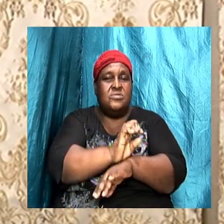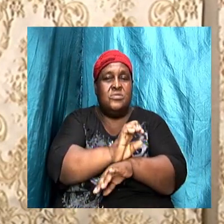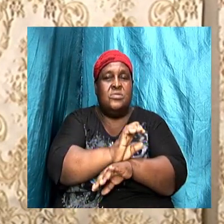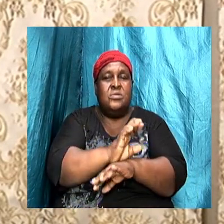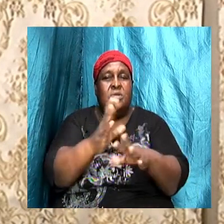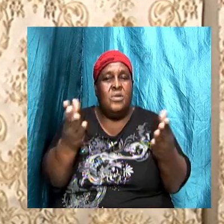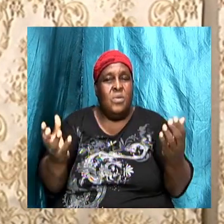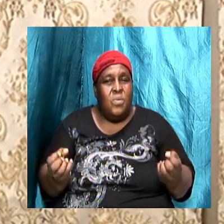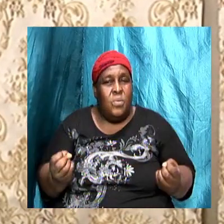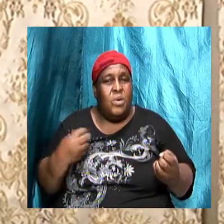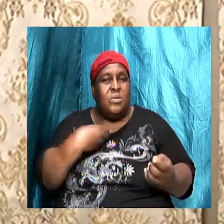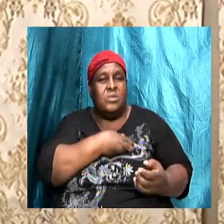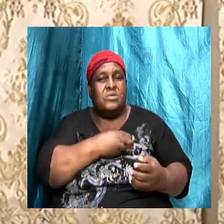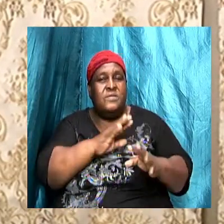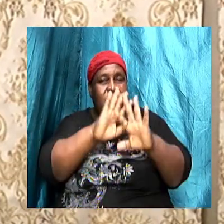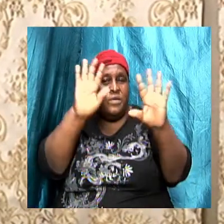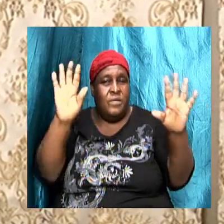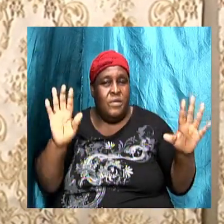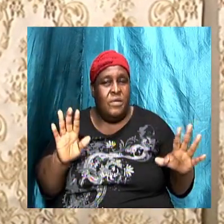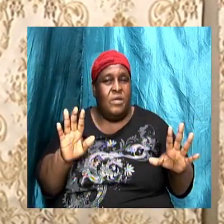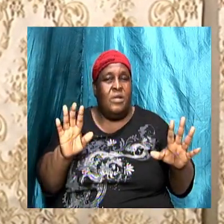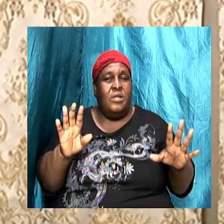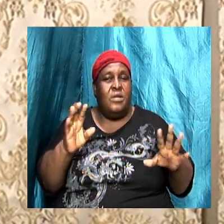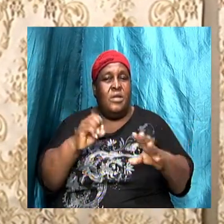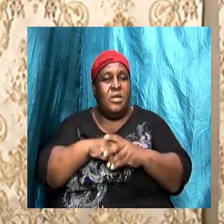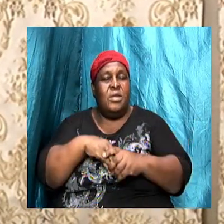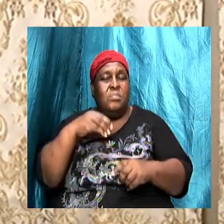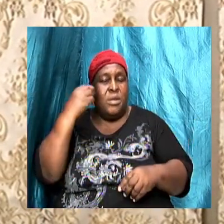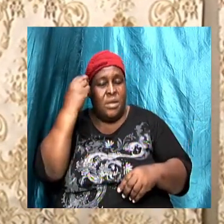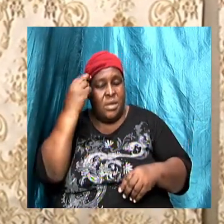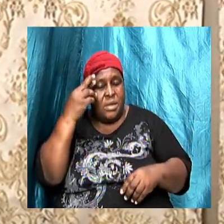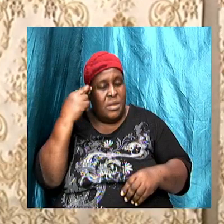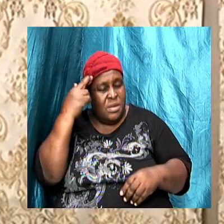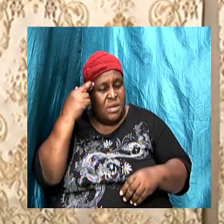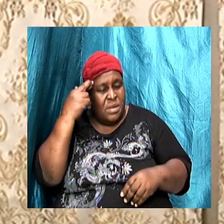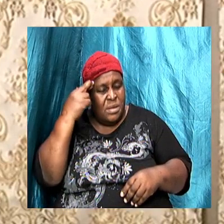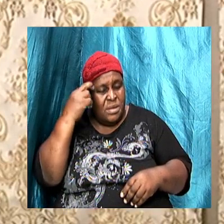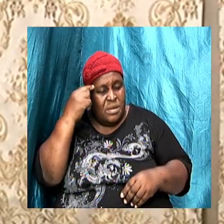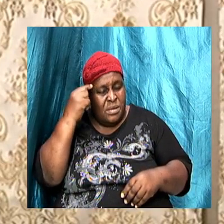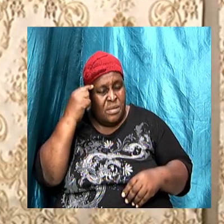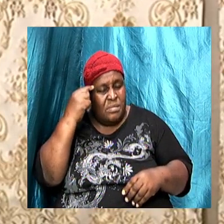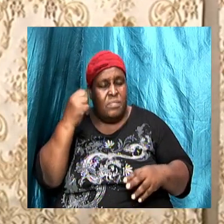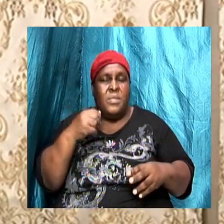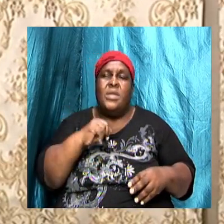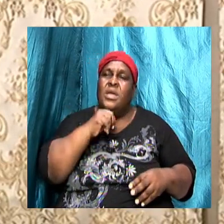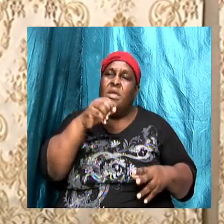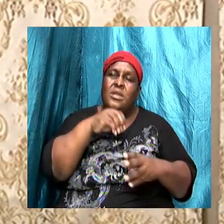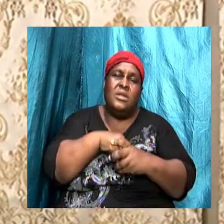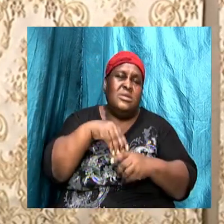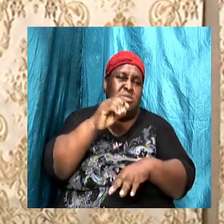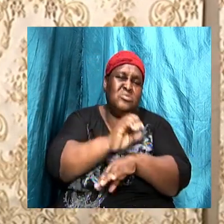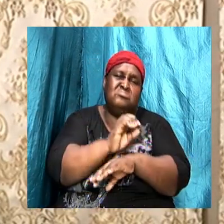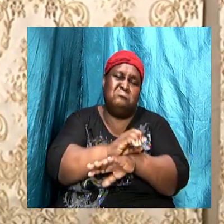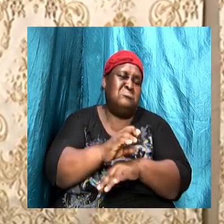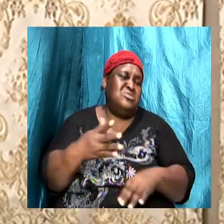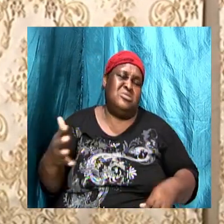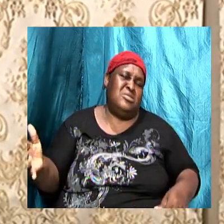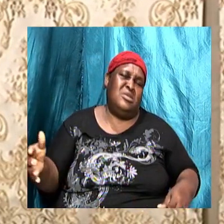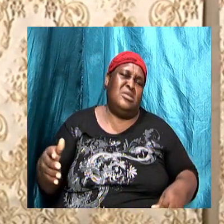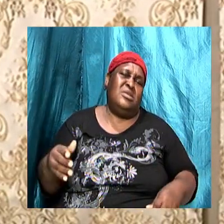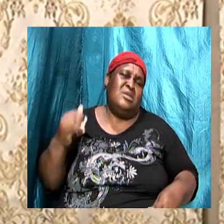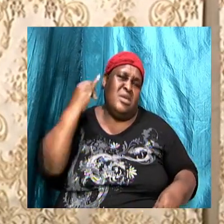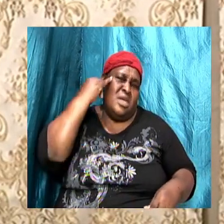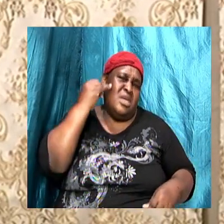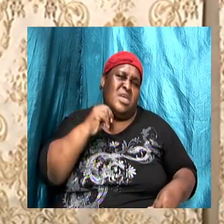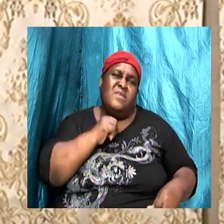very clear in our minds. So for those people that say, I just want to have a relationship with God. I am not into the church thing. If you are unsafe,